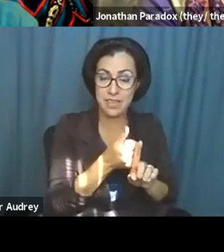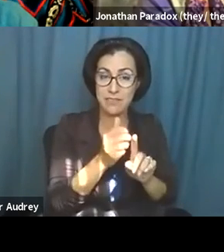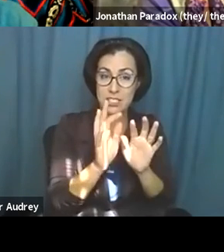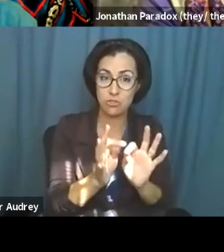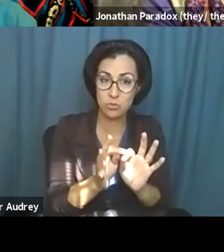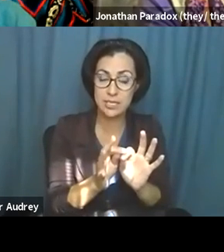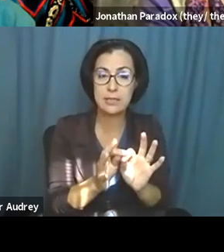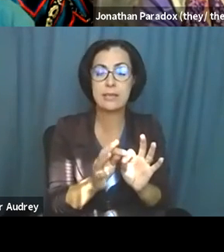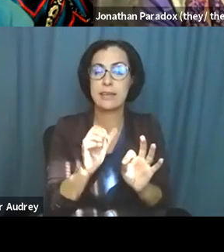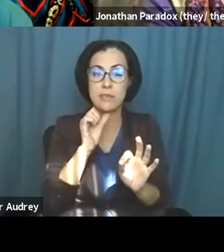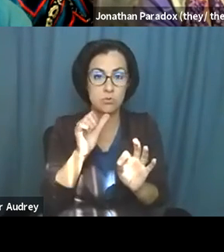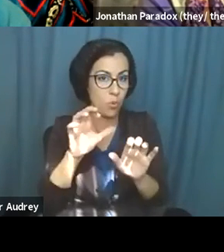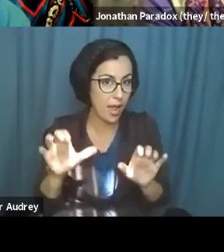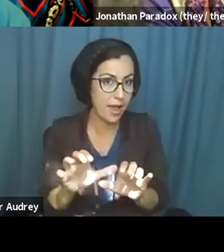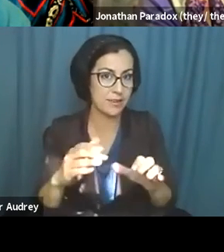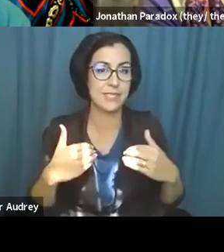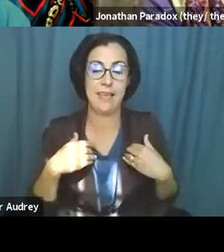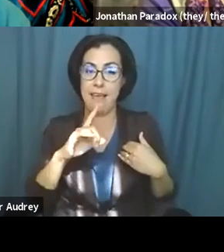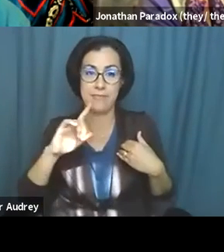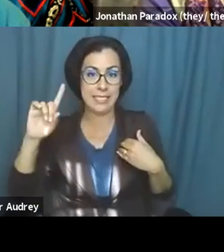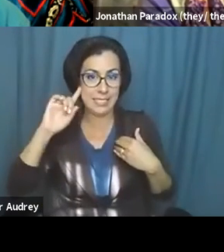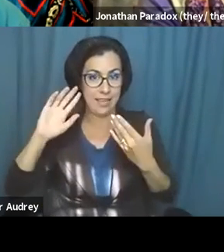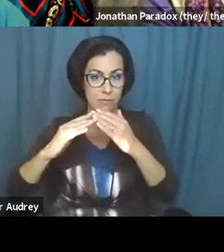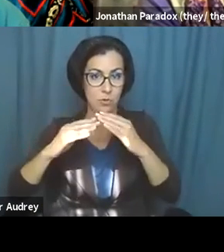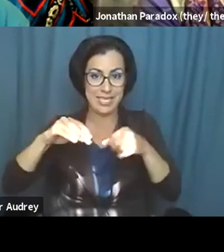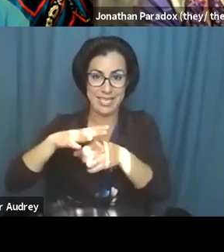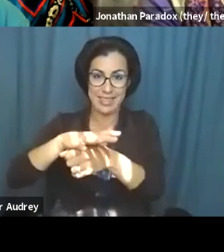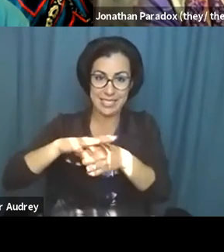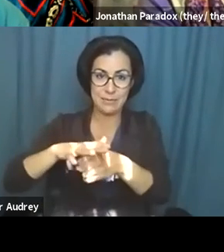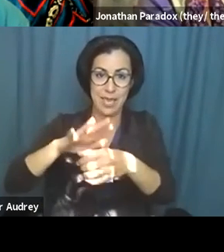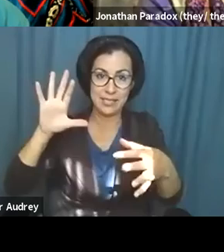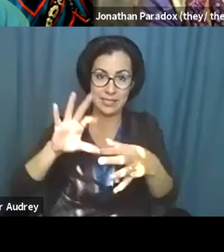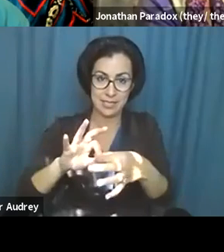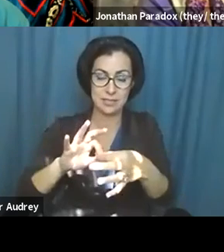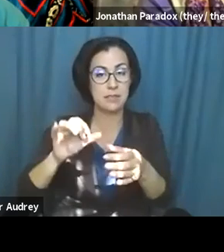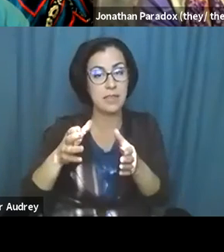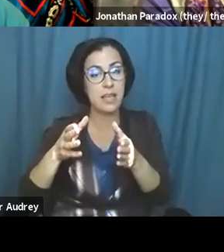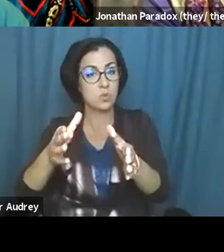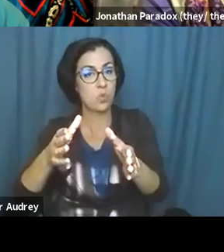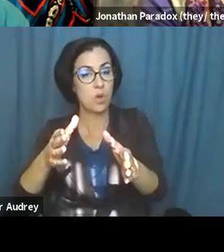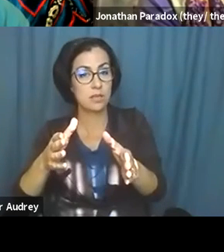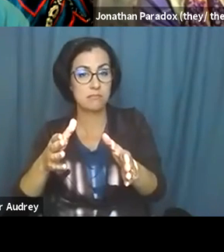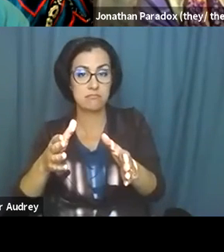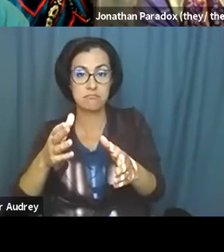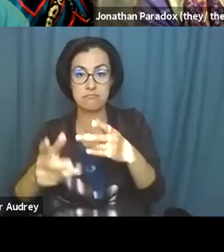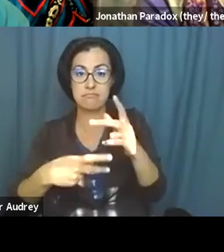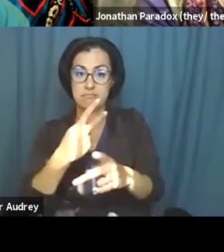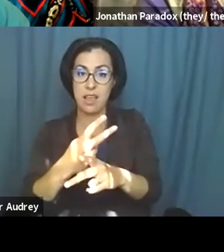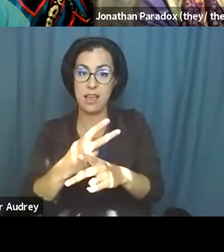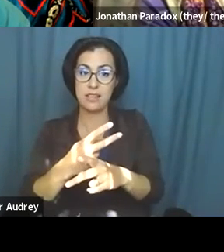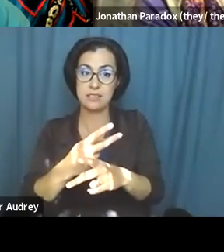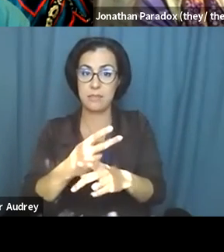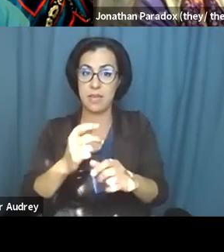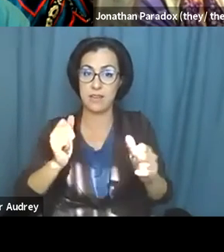and you don't actively have deaf community in the space, in the room, that's one type of, uh, performative frame you're